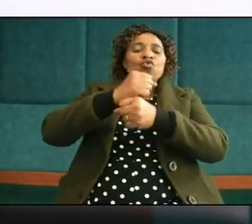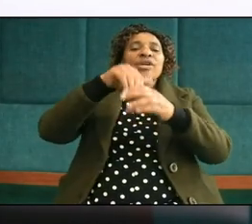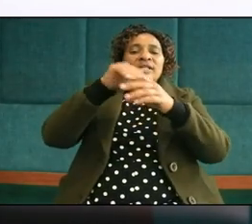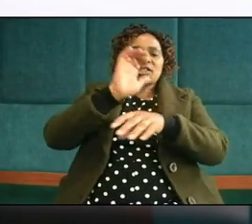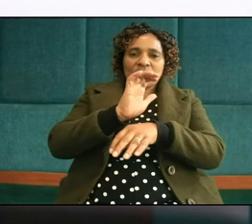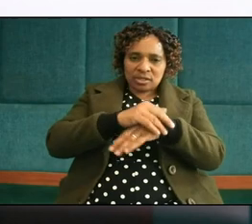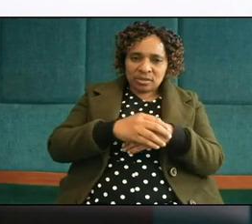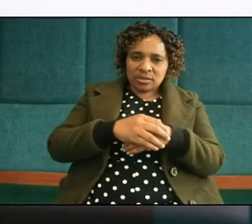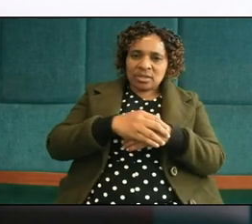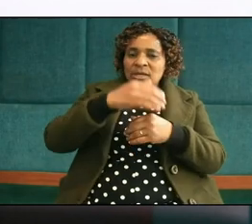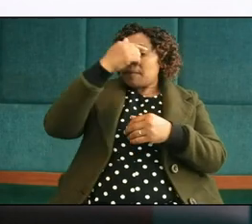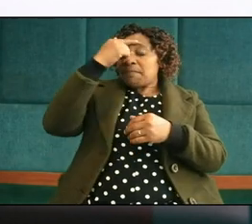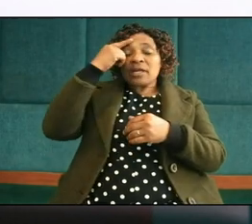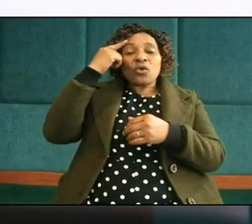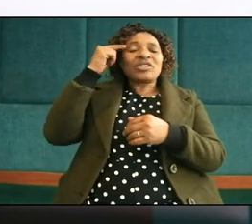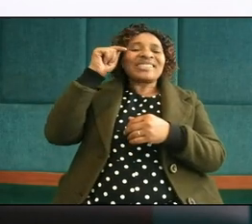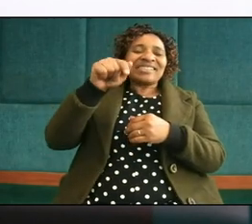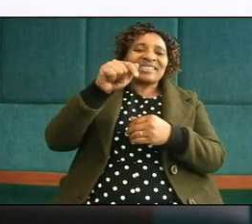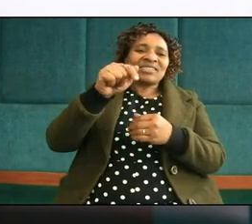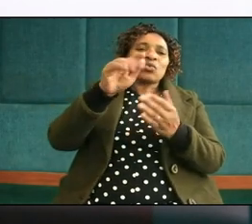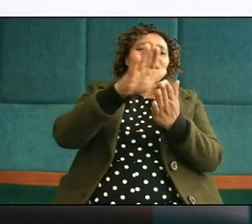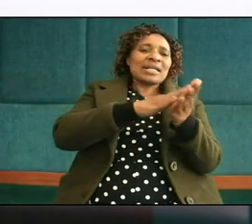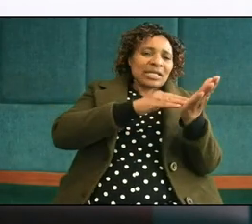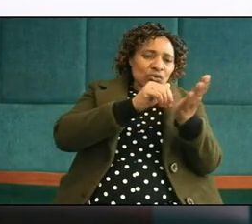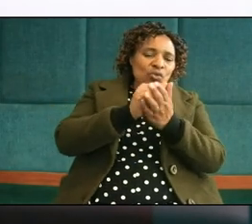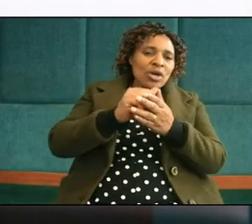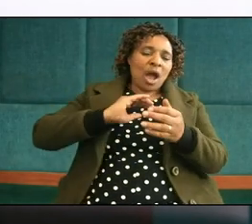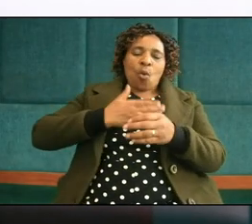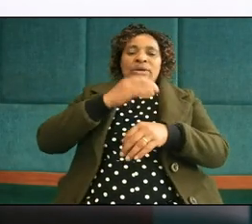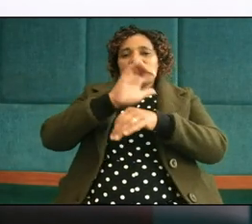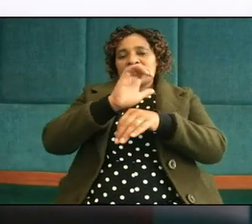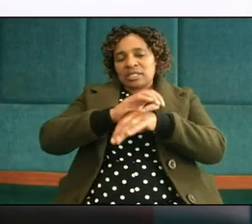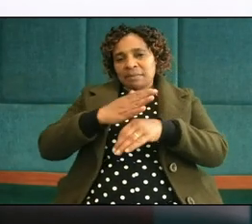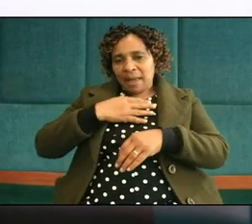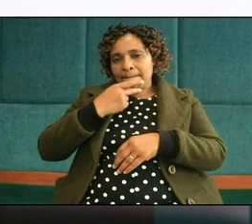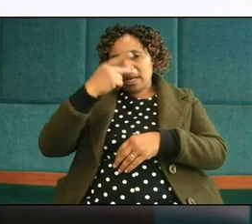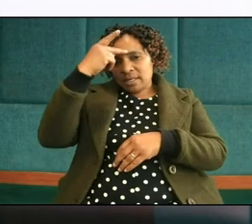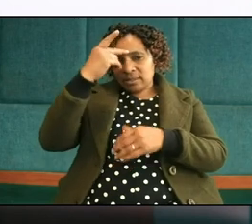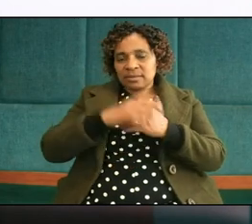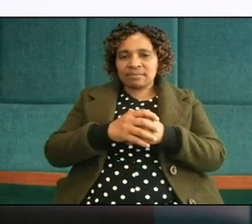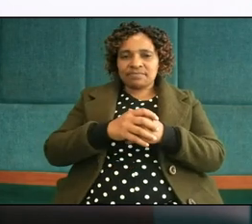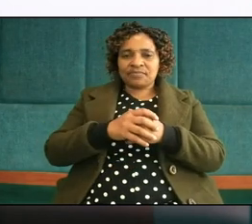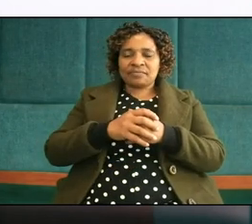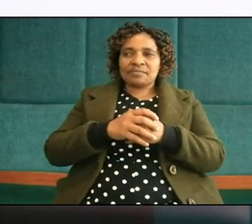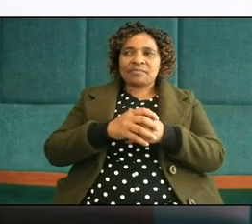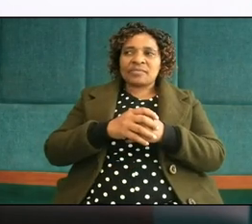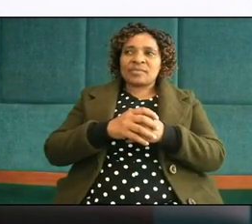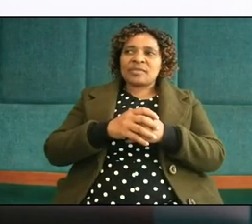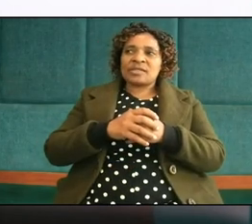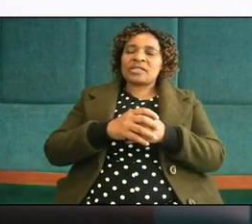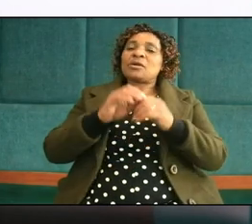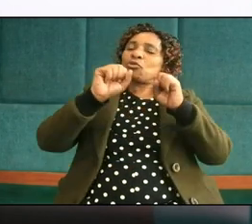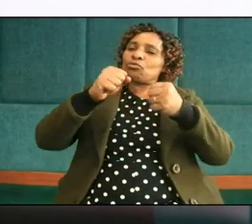because this has destroyed our churches my parents if Jesus was here he could